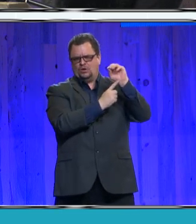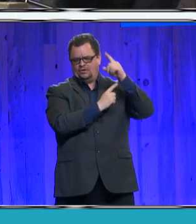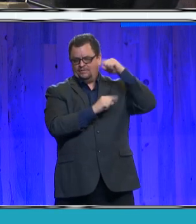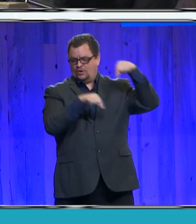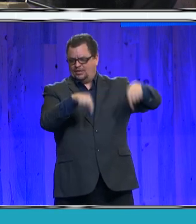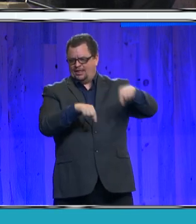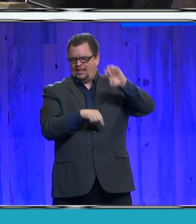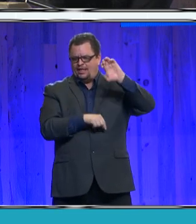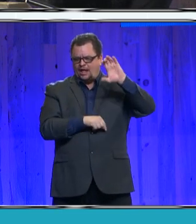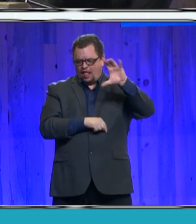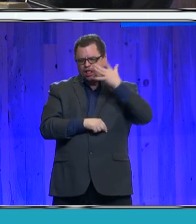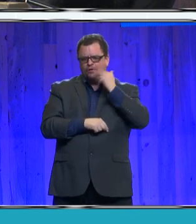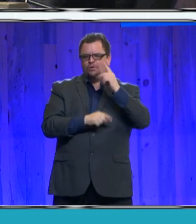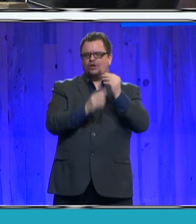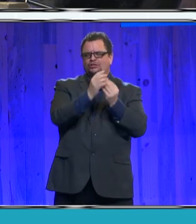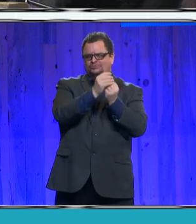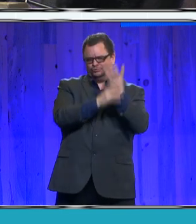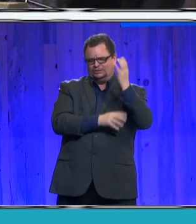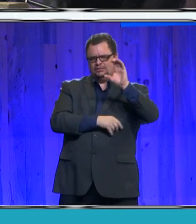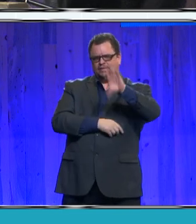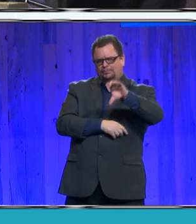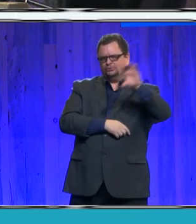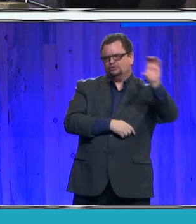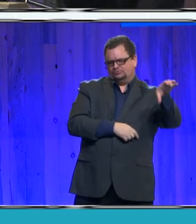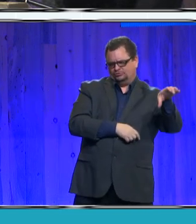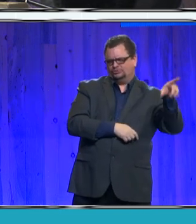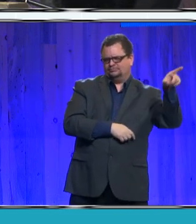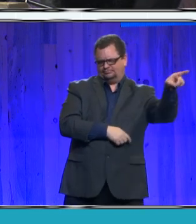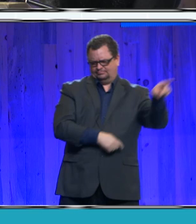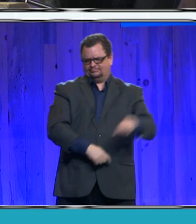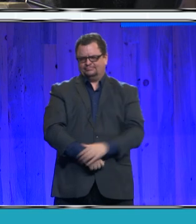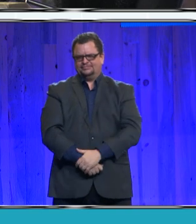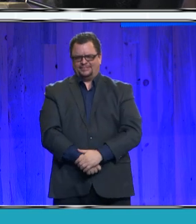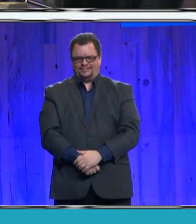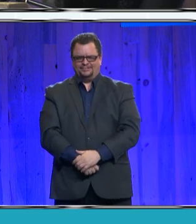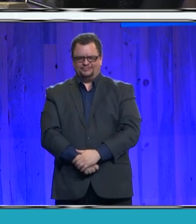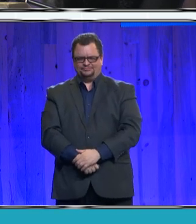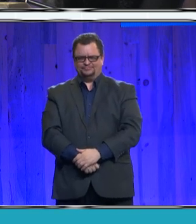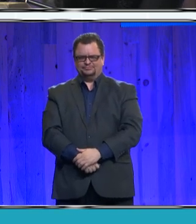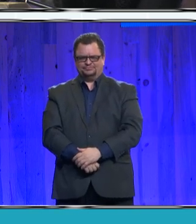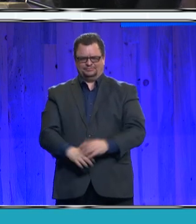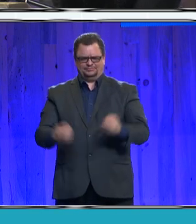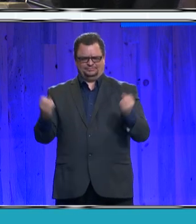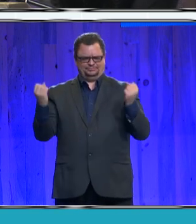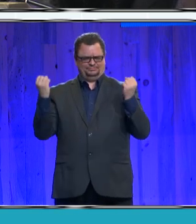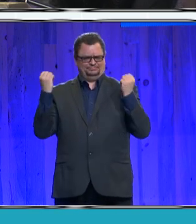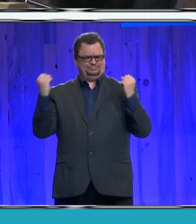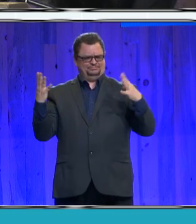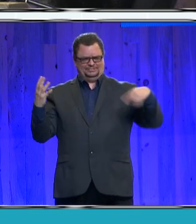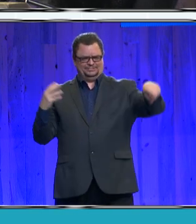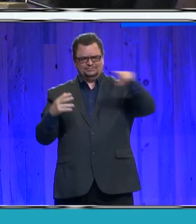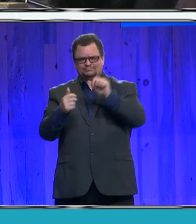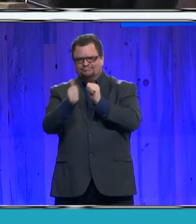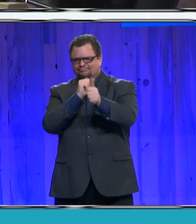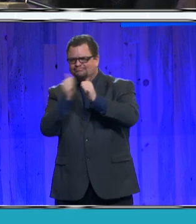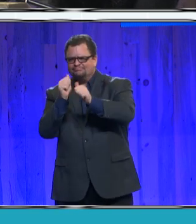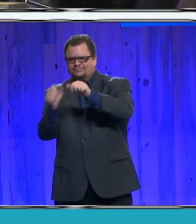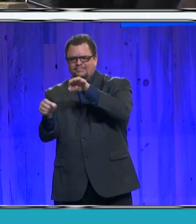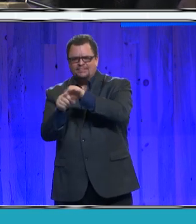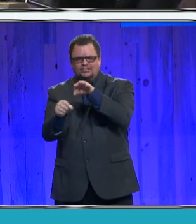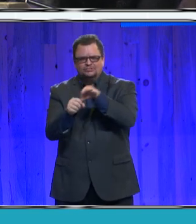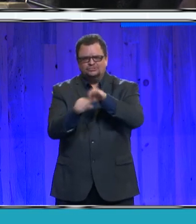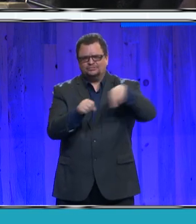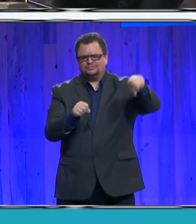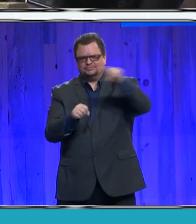Thank you very much. There are many elected officials working together in our region to help our business